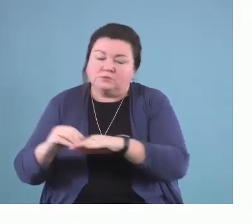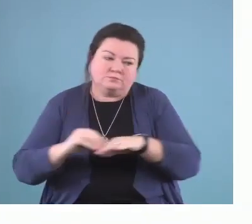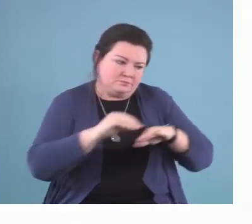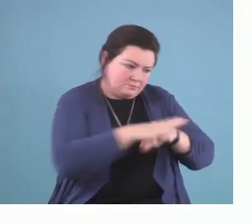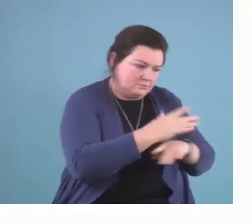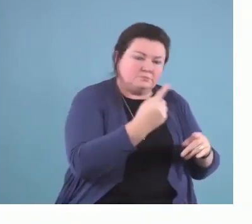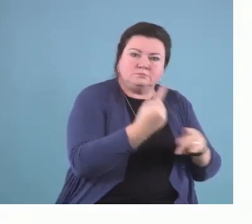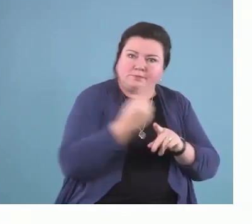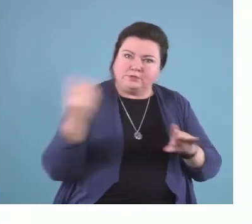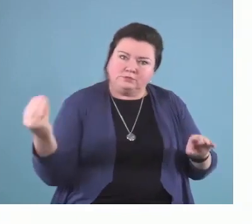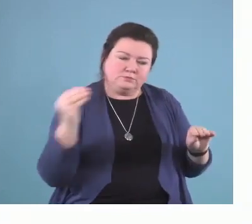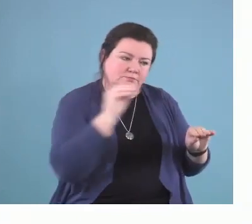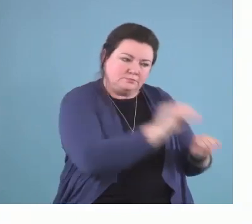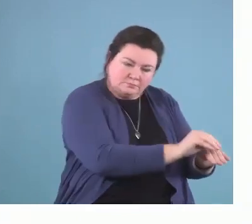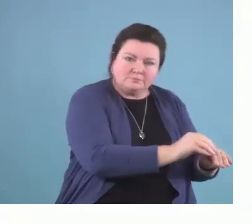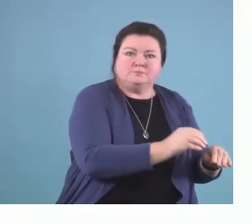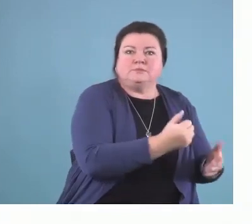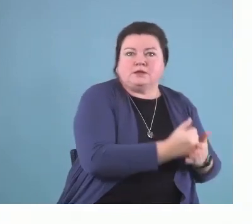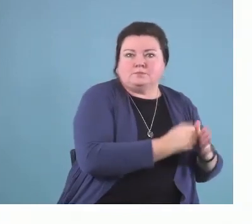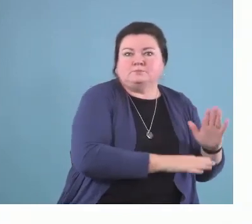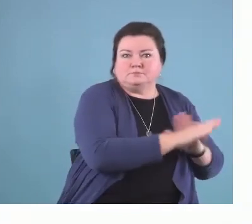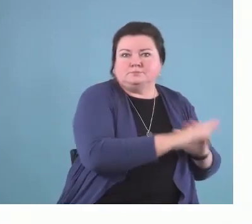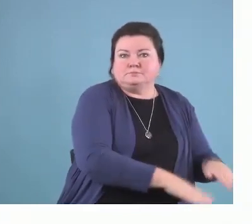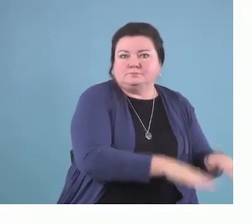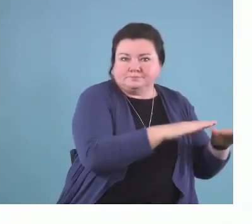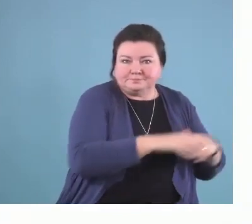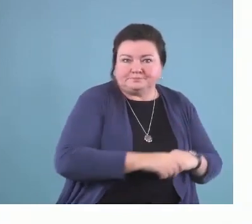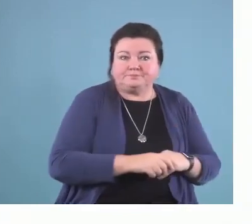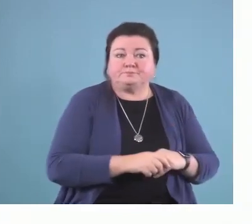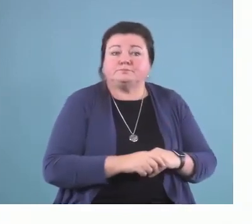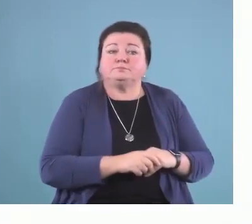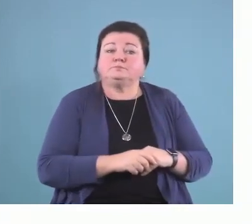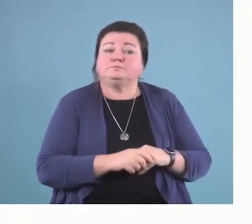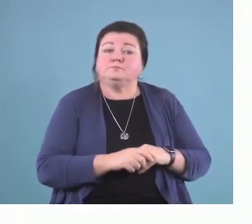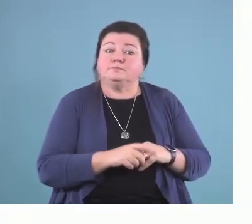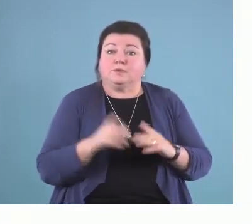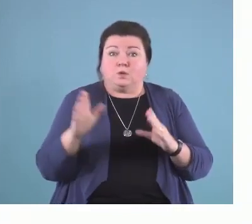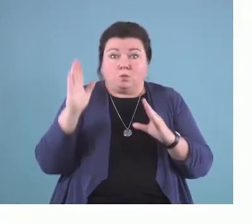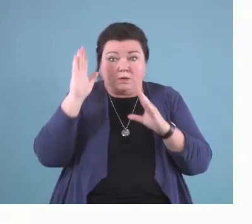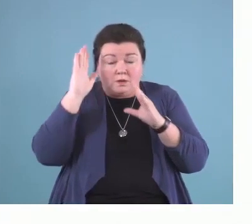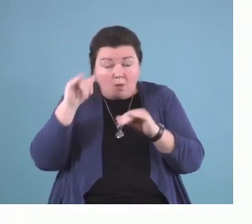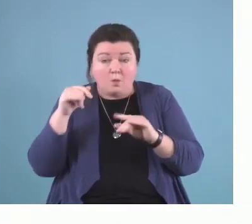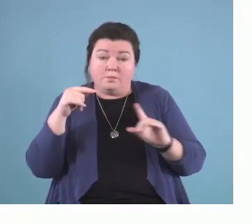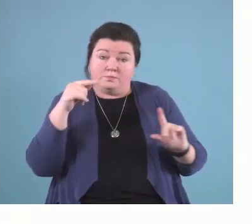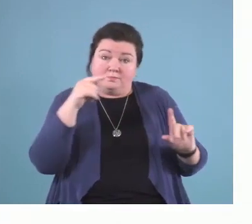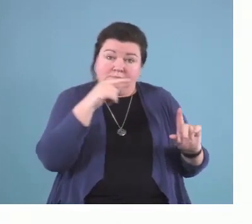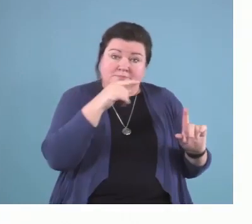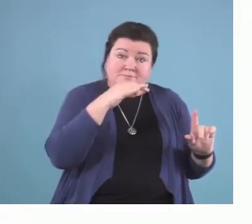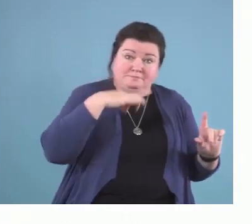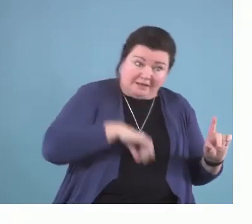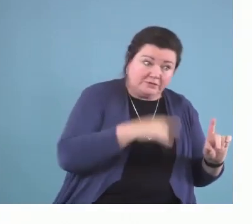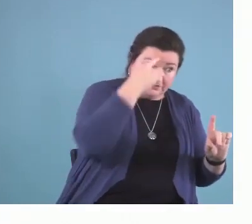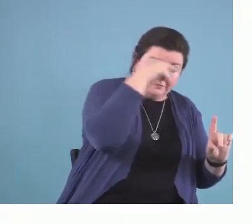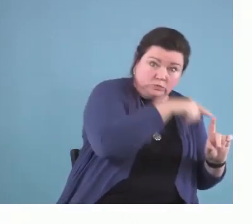implement what we would hope would be beneficial to both the child and the parents.